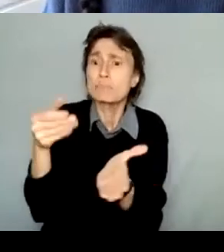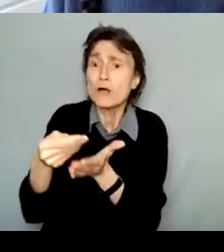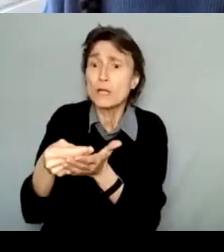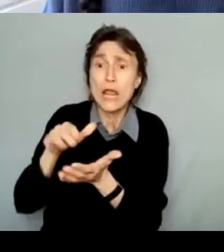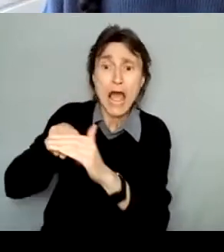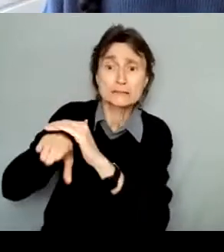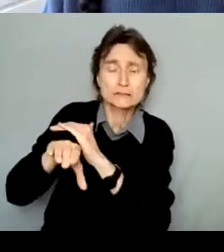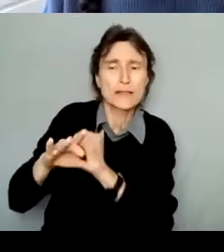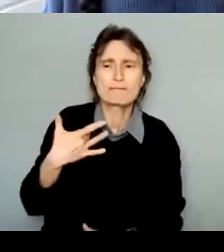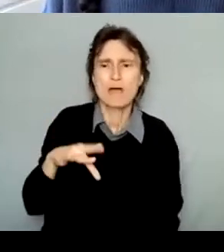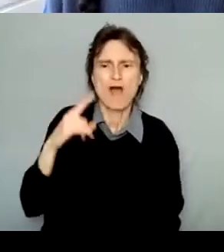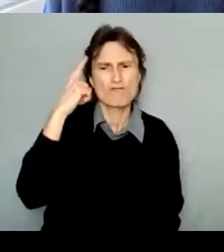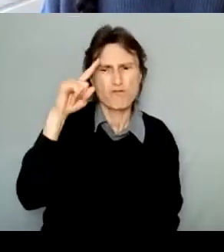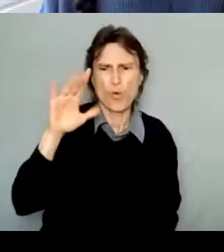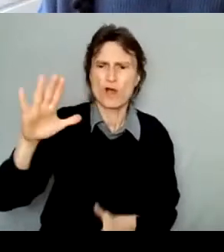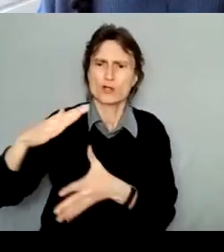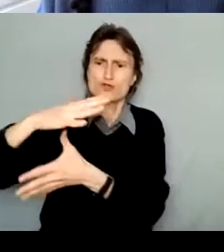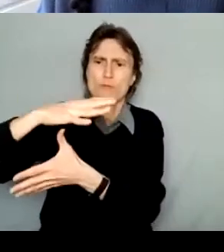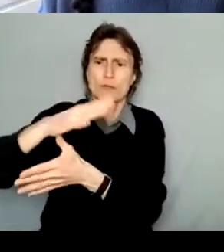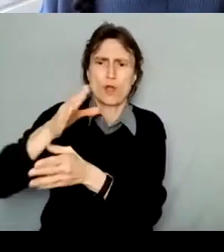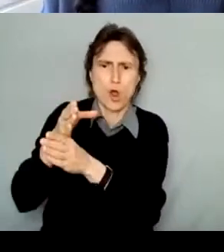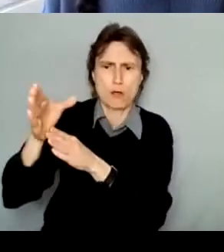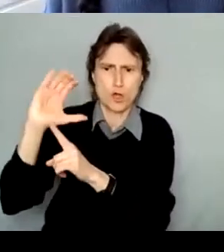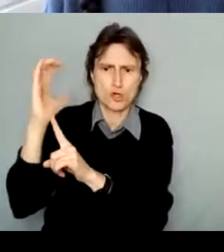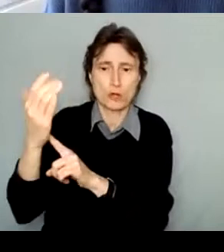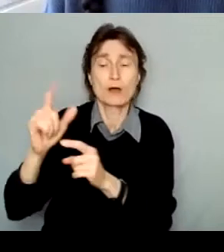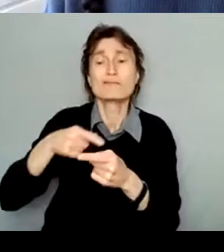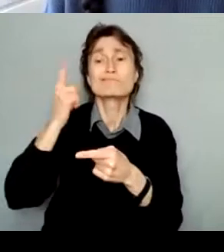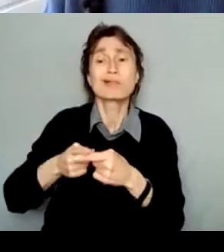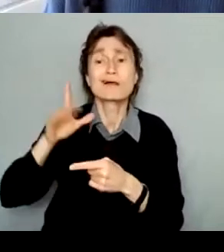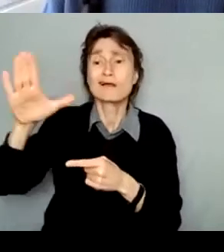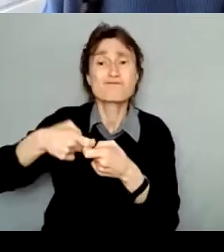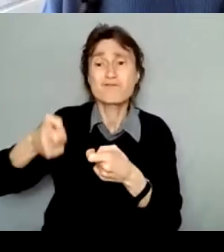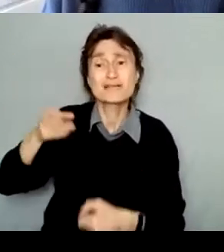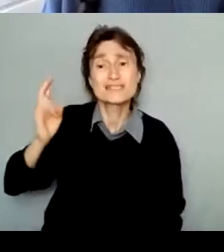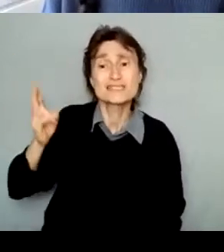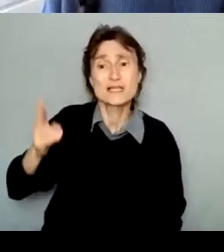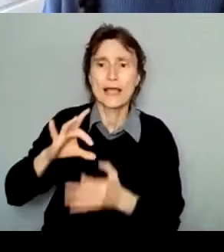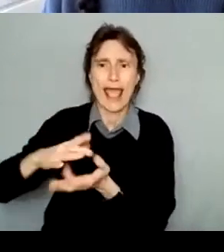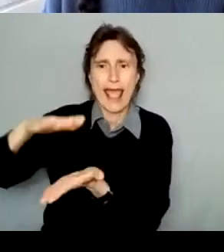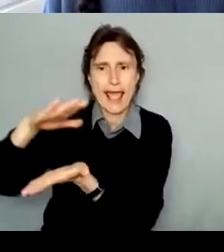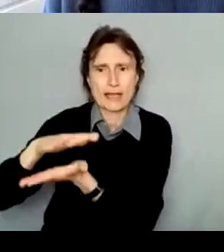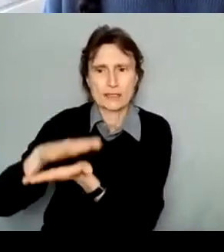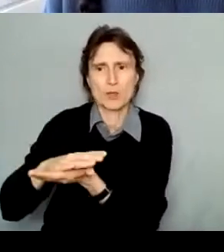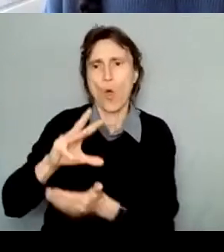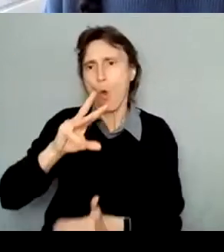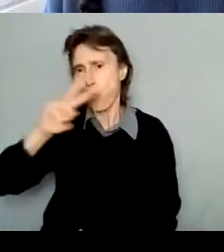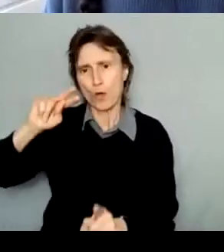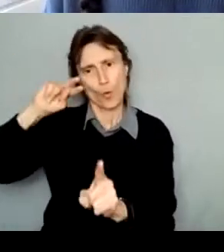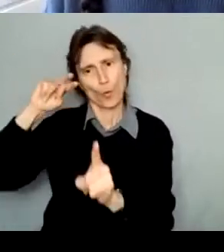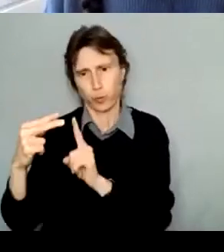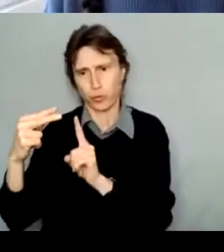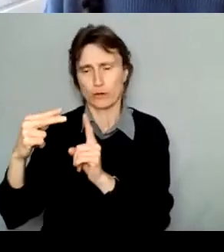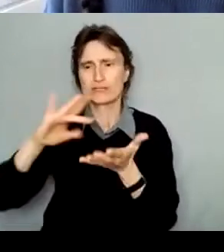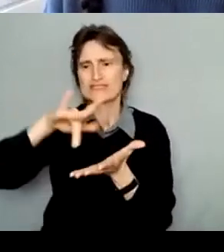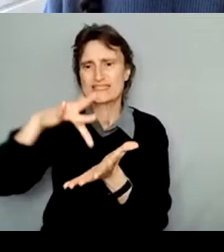designed for the dominant culture and are rooted in colonial Western European academic systems, which create barriers to access for